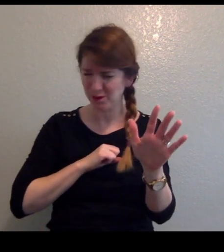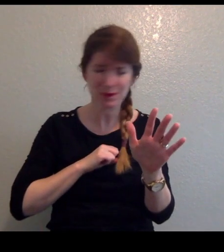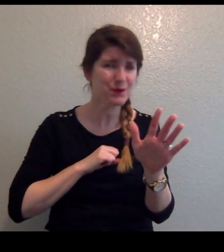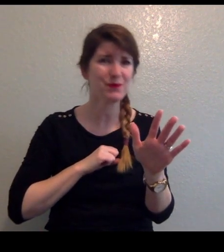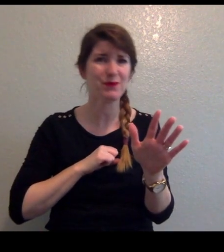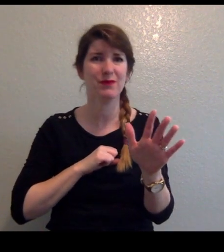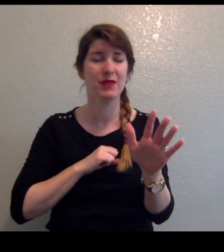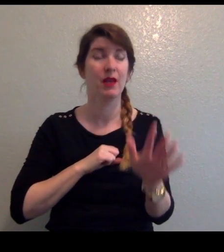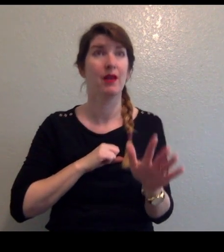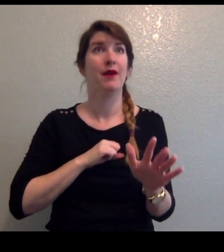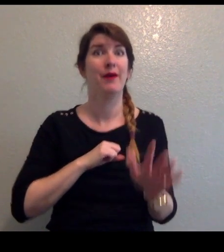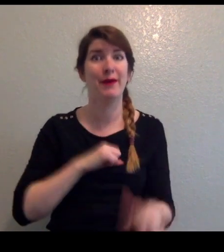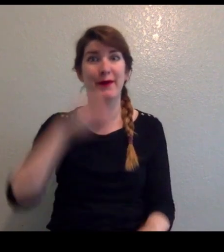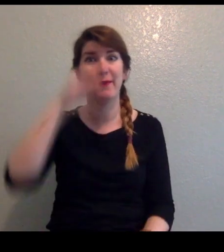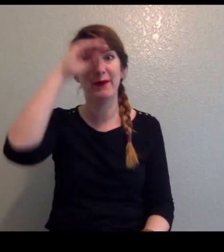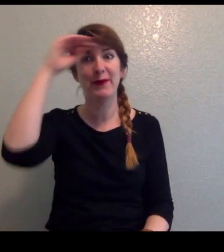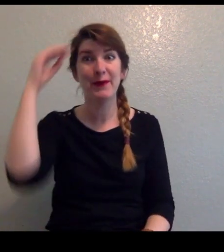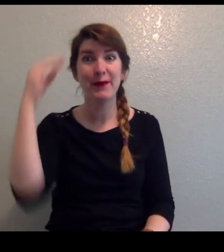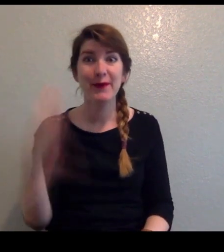What?